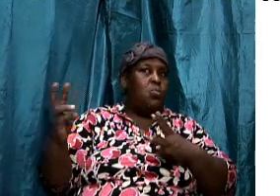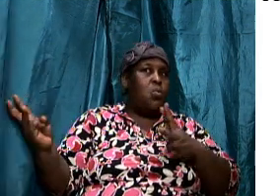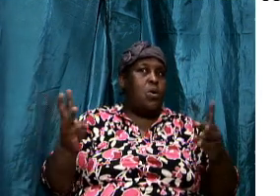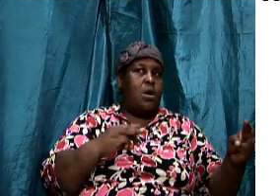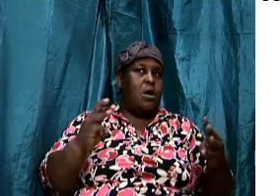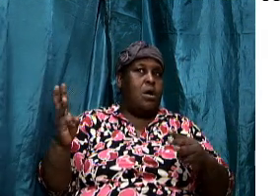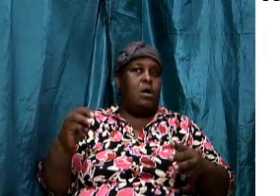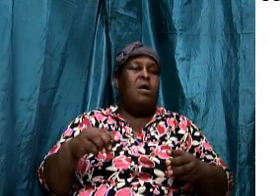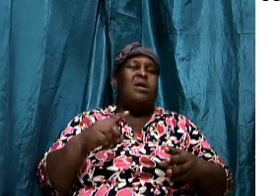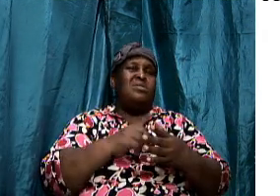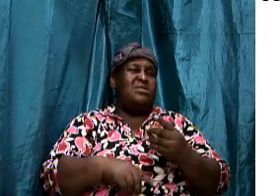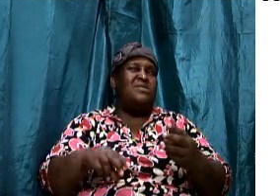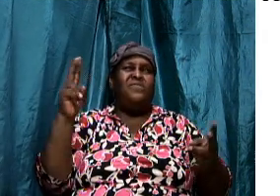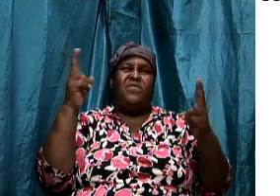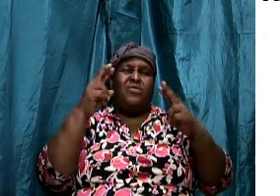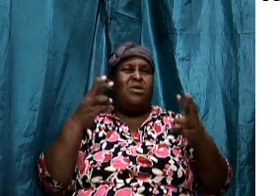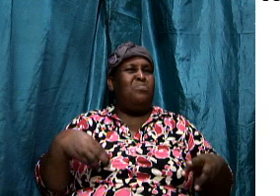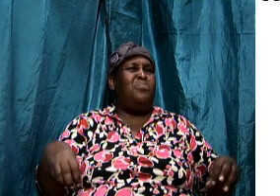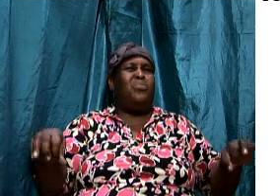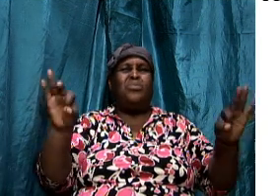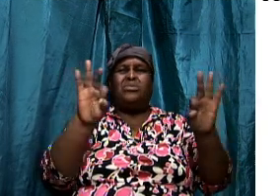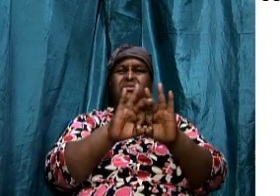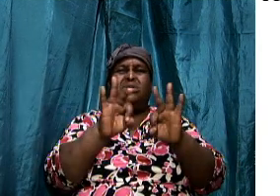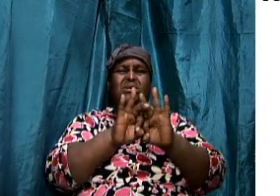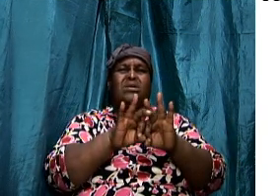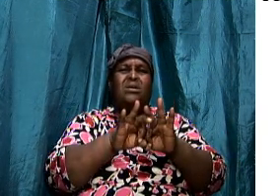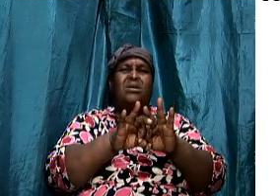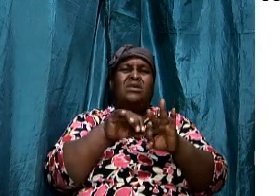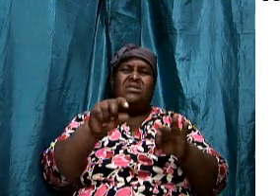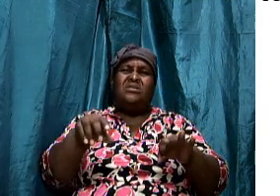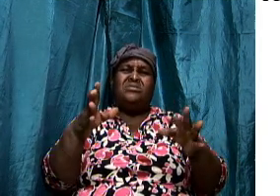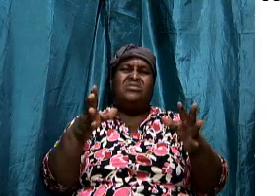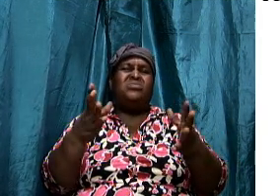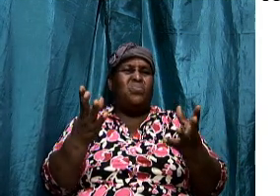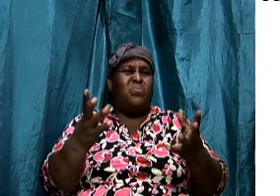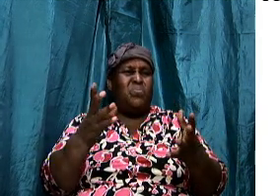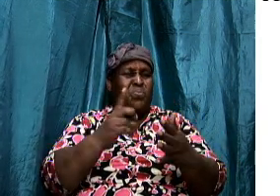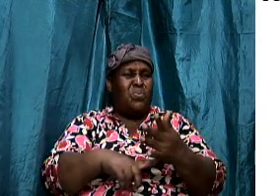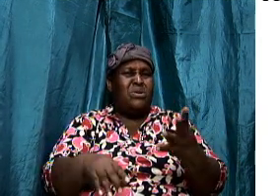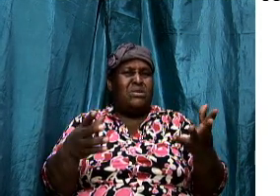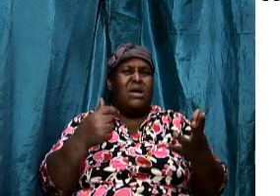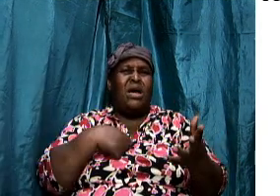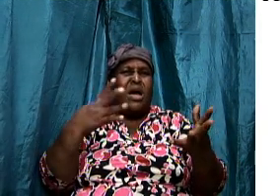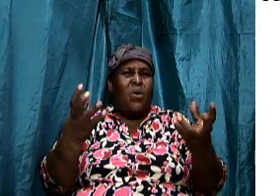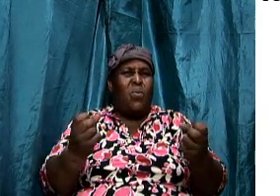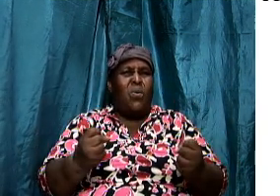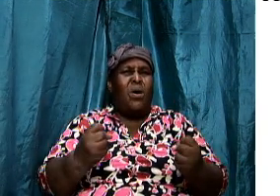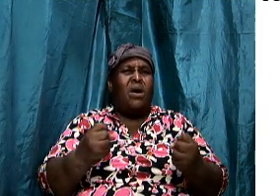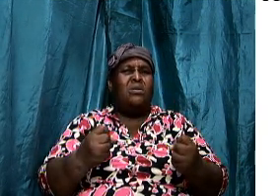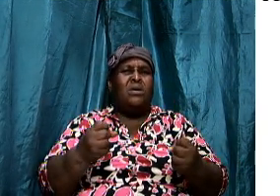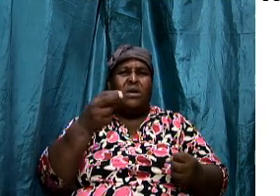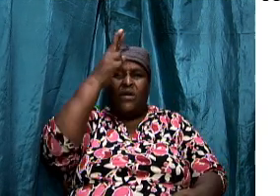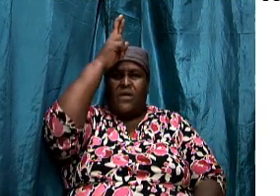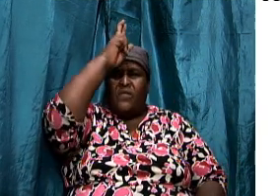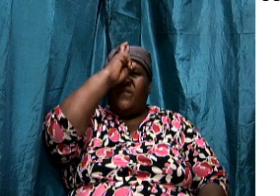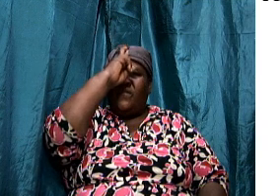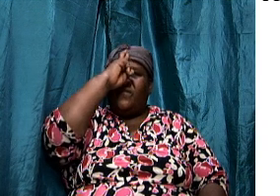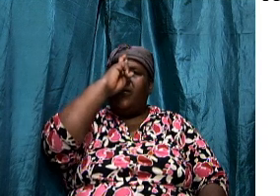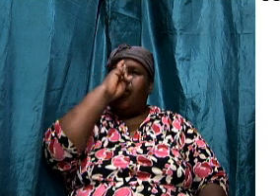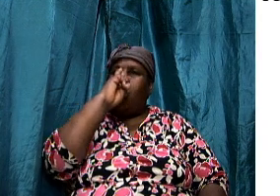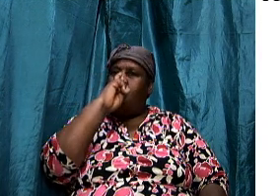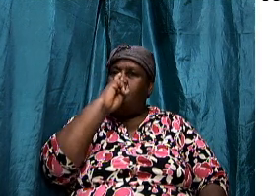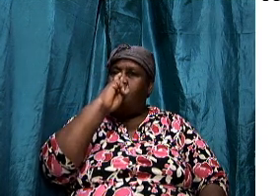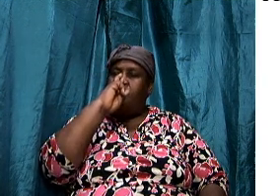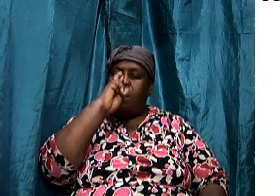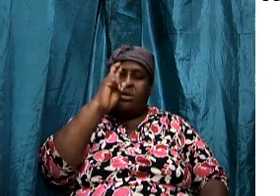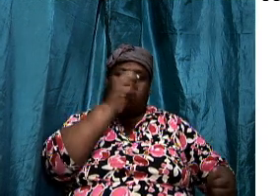important, and this is what I want to extract for us, brothers and sisters, the Roman soldiers of that day, of